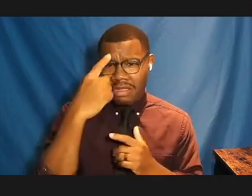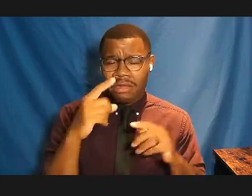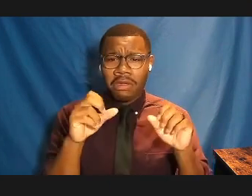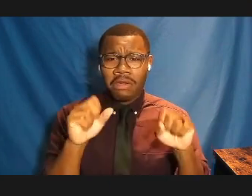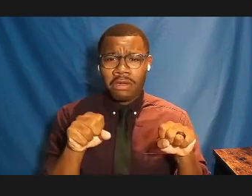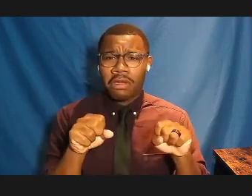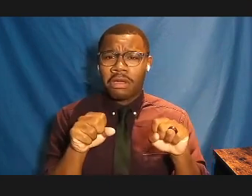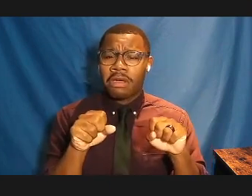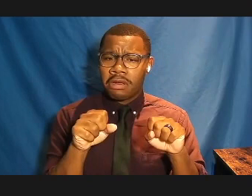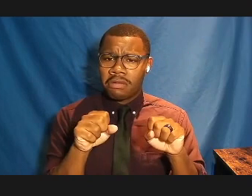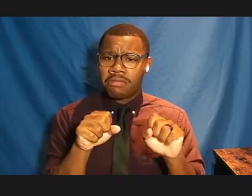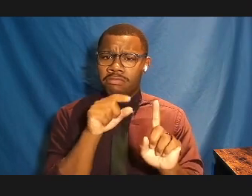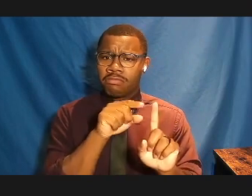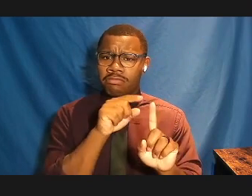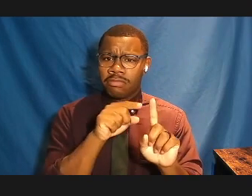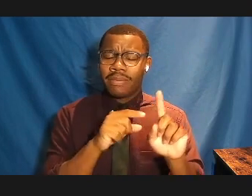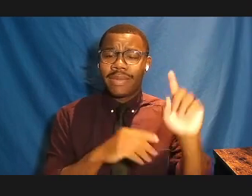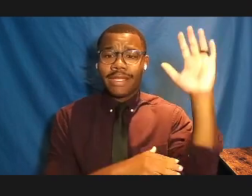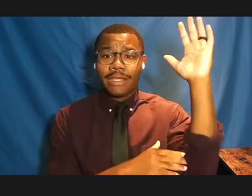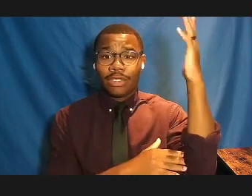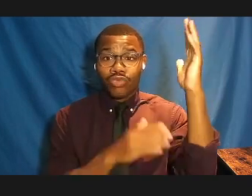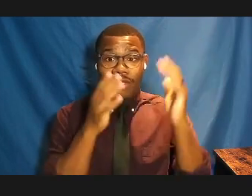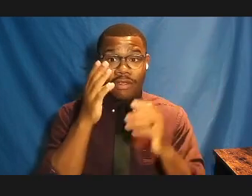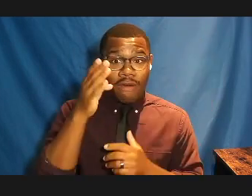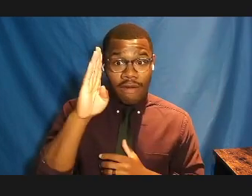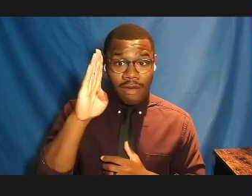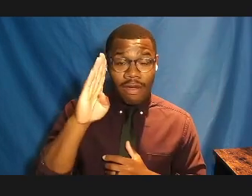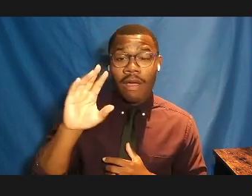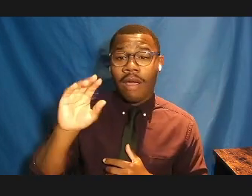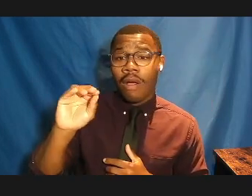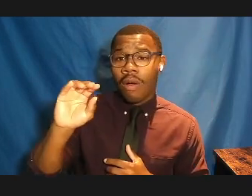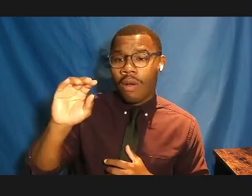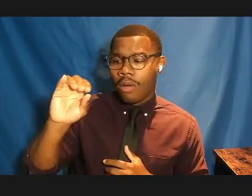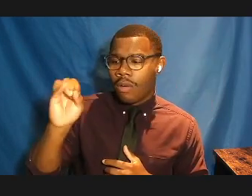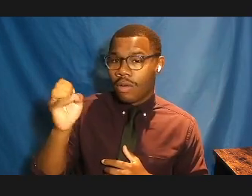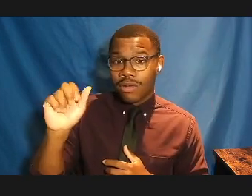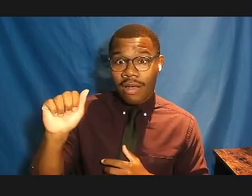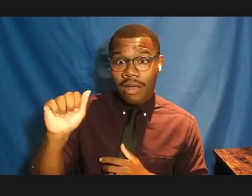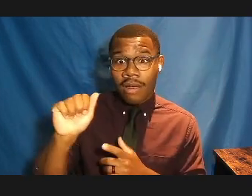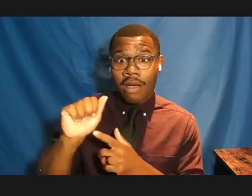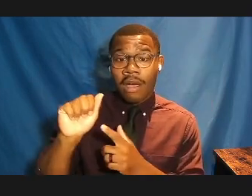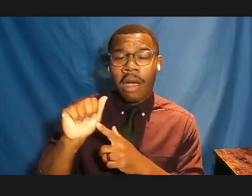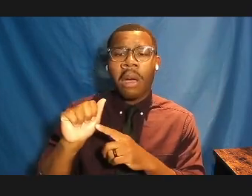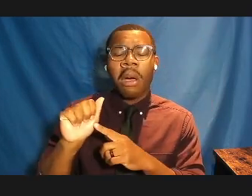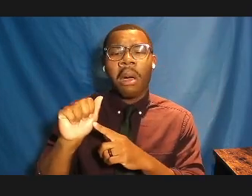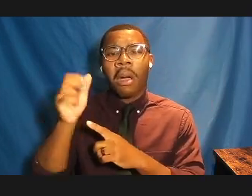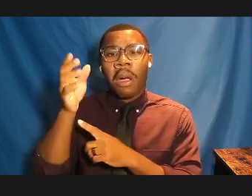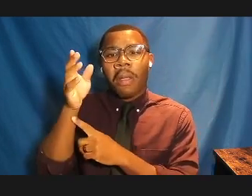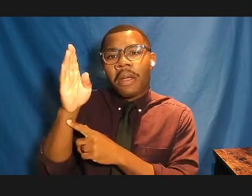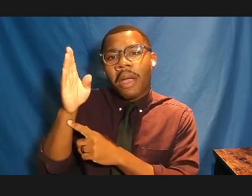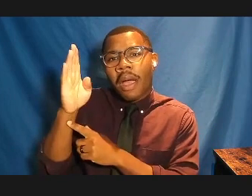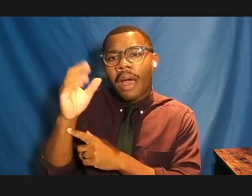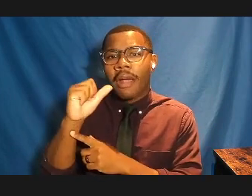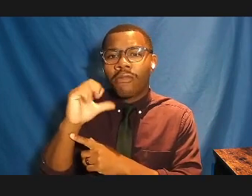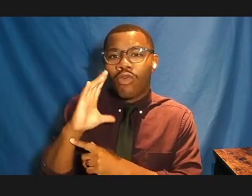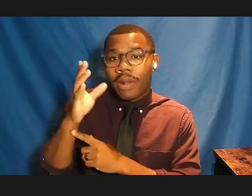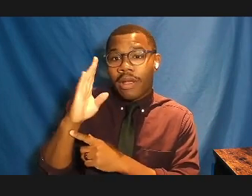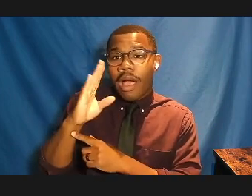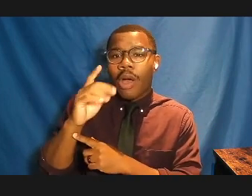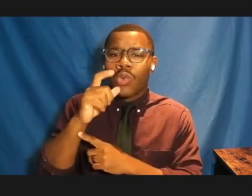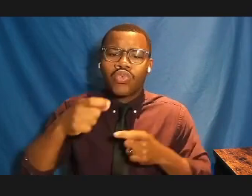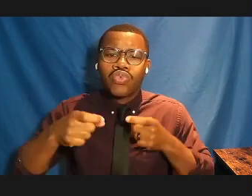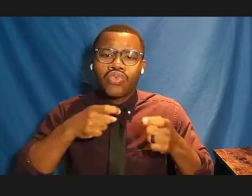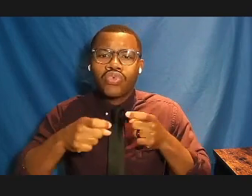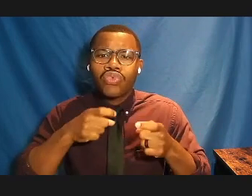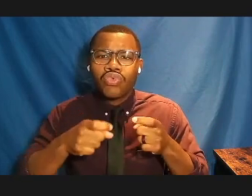Oya in a Yoruba sense, the goddess that controls the wind, was talking to me through the tree about